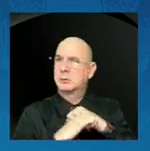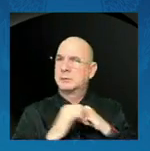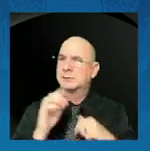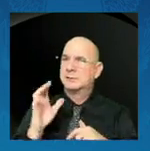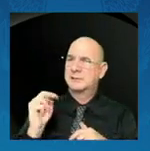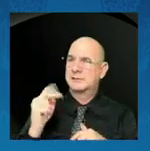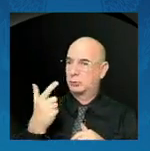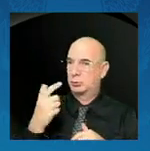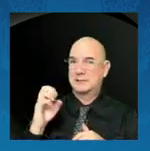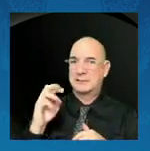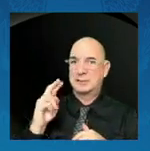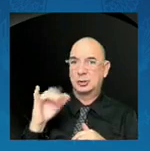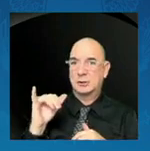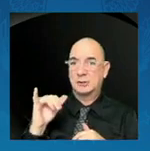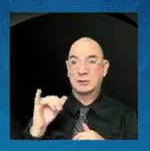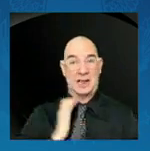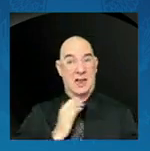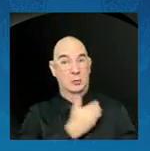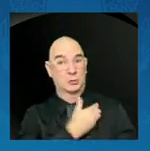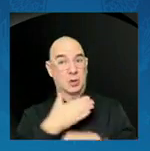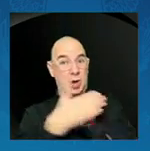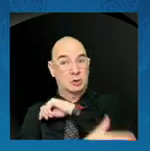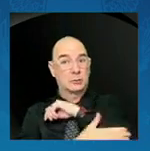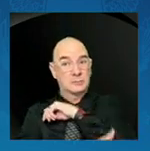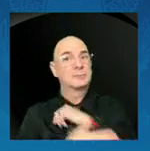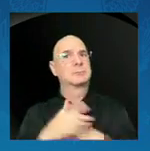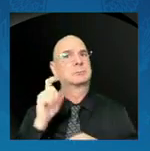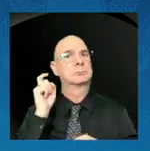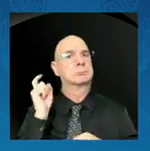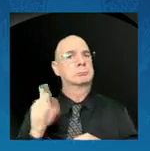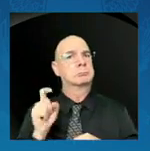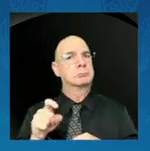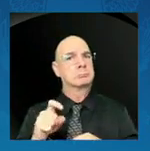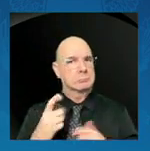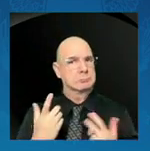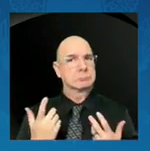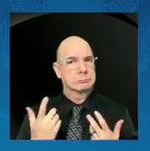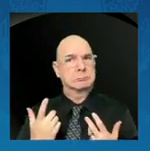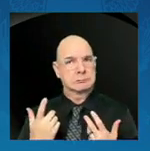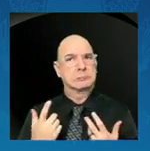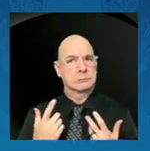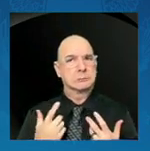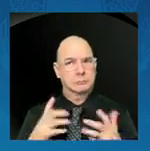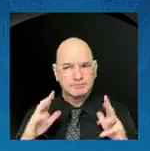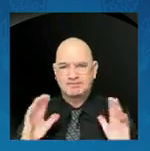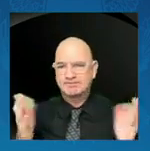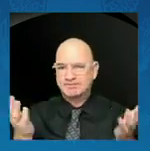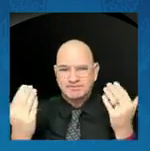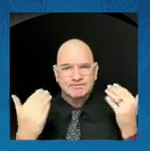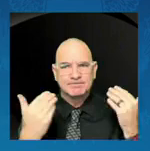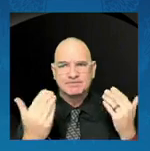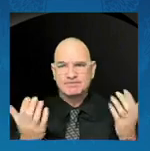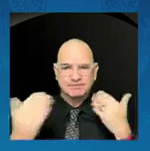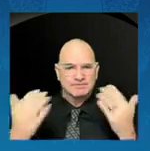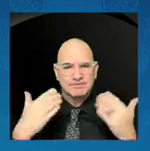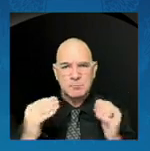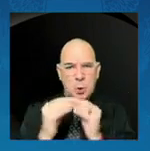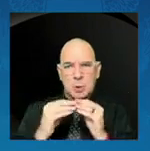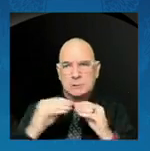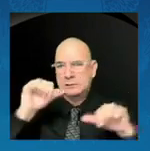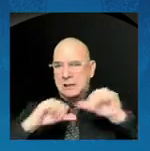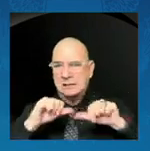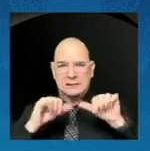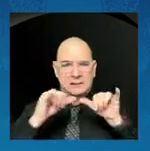nation must invest in more scientists, more engineers, more programmers. We